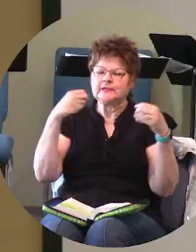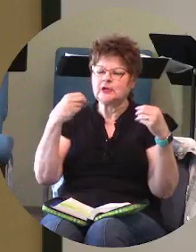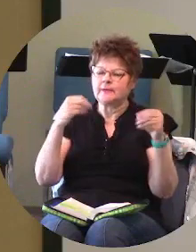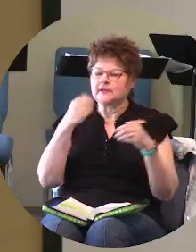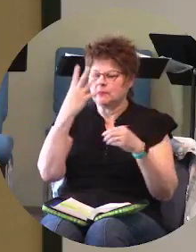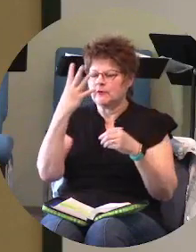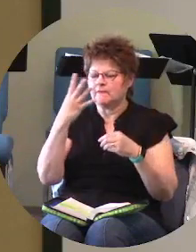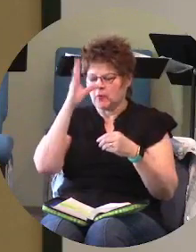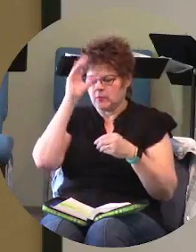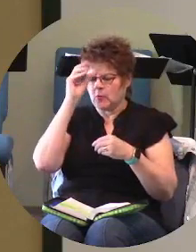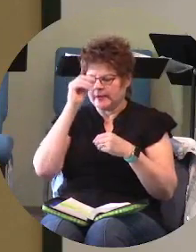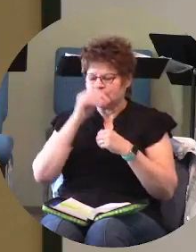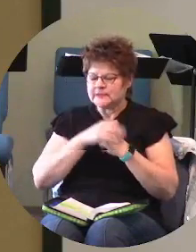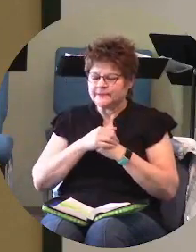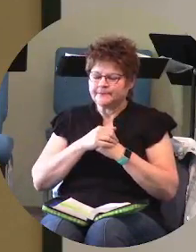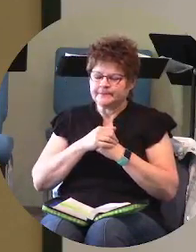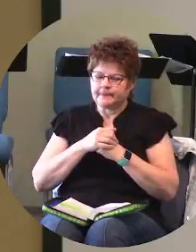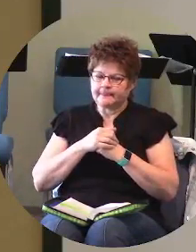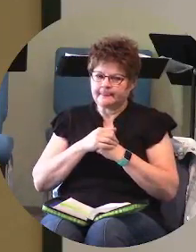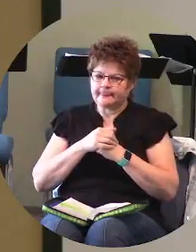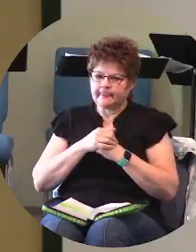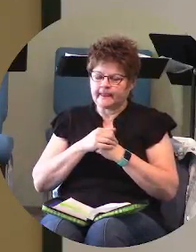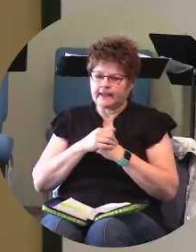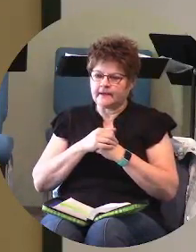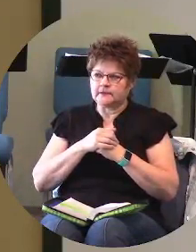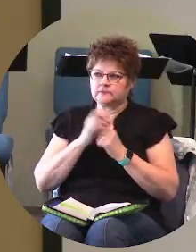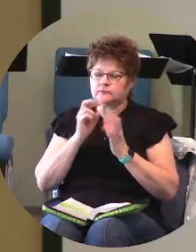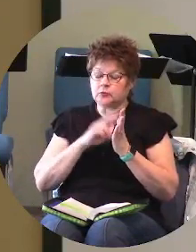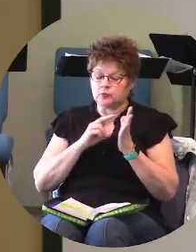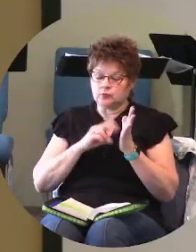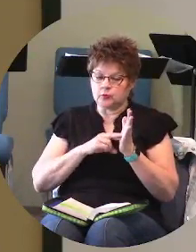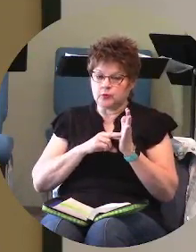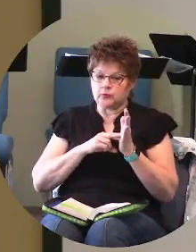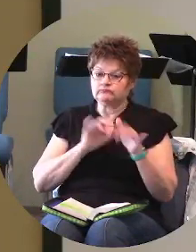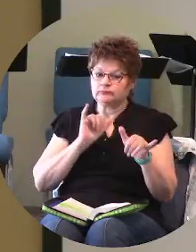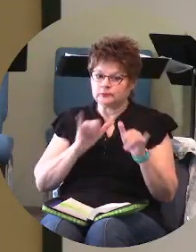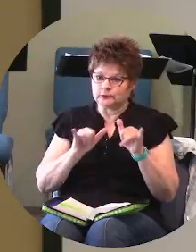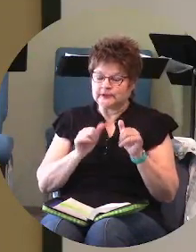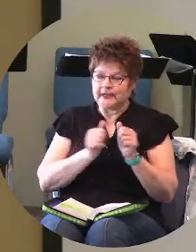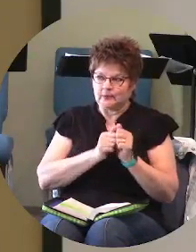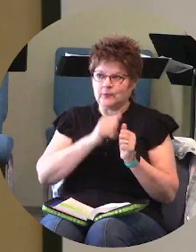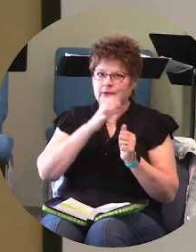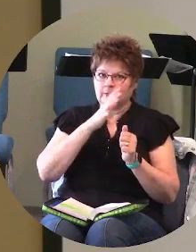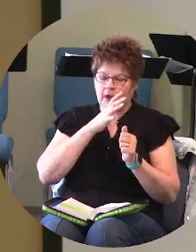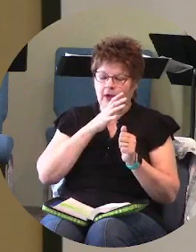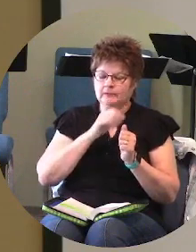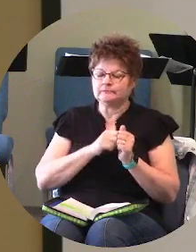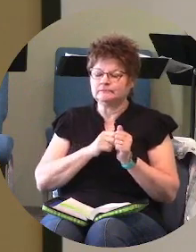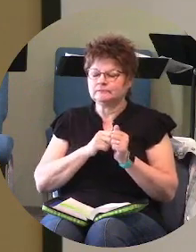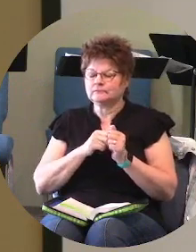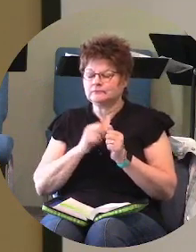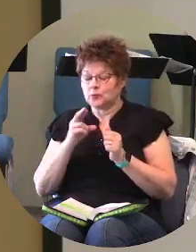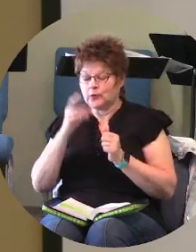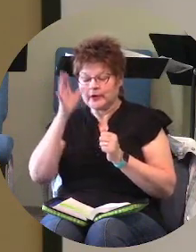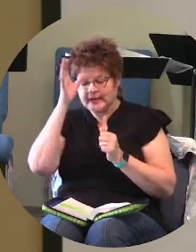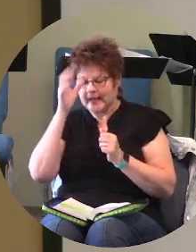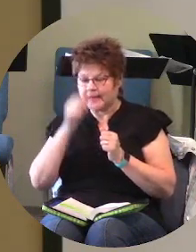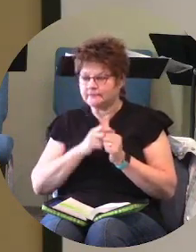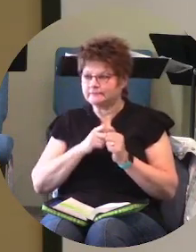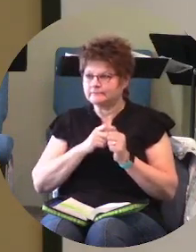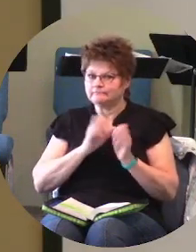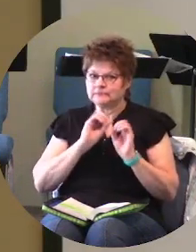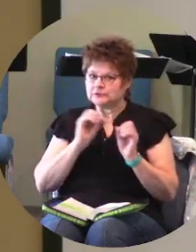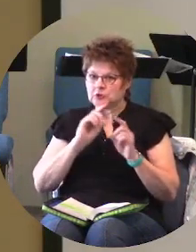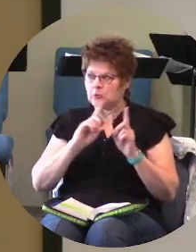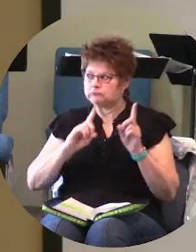boys at the time and and you know the rule of thumb is you stay to stay by mom stay by stay by dad there's no wandering off